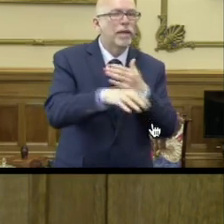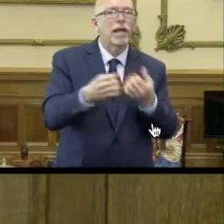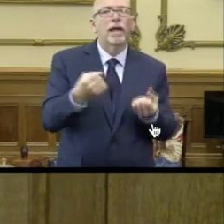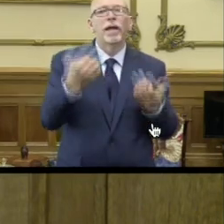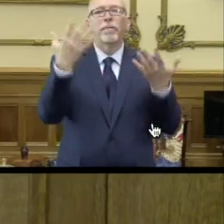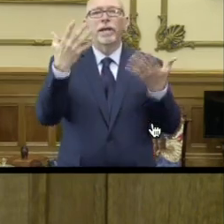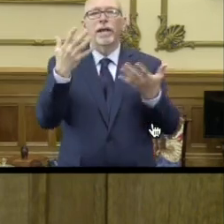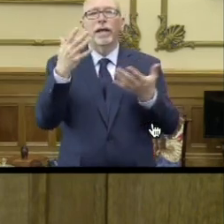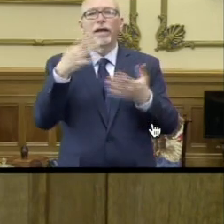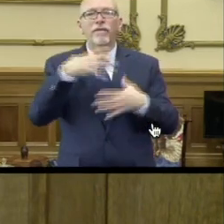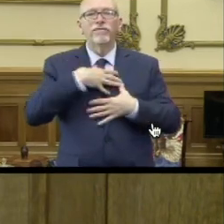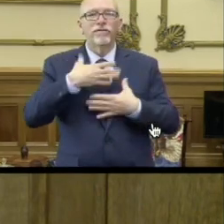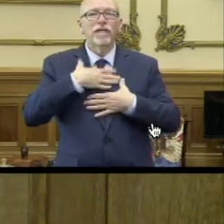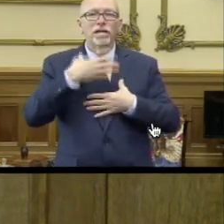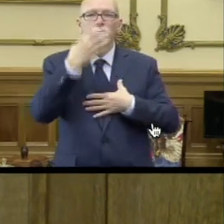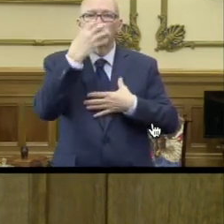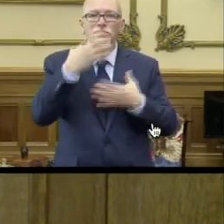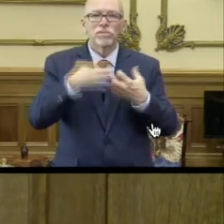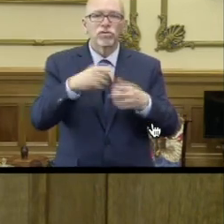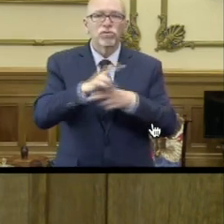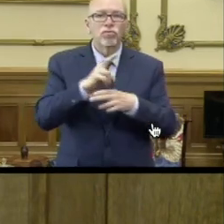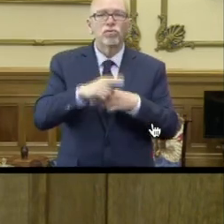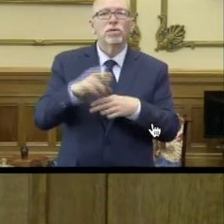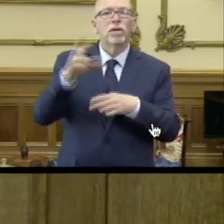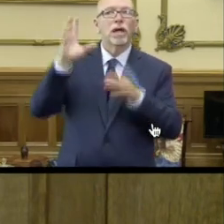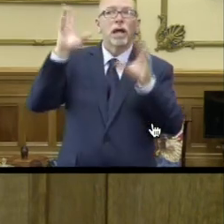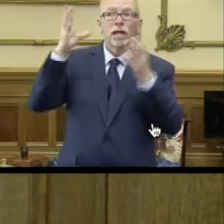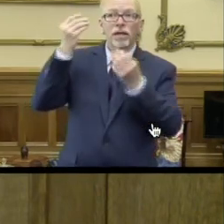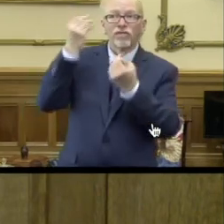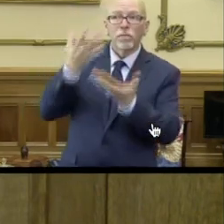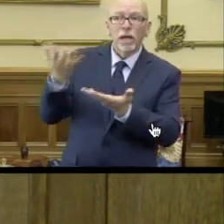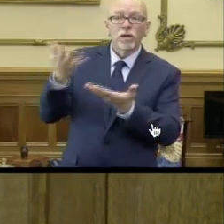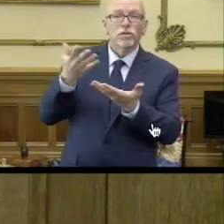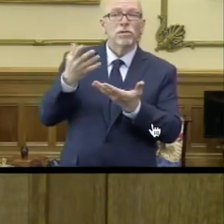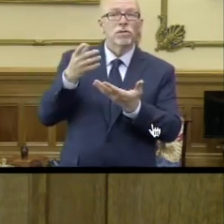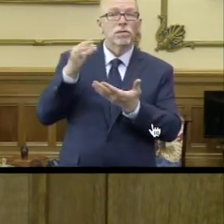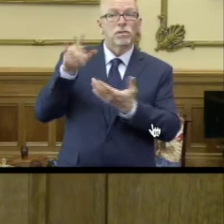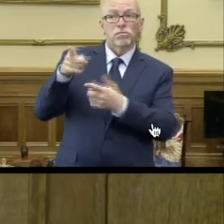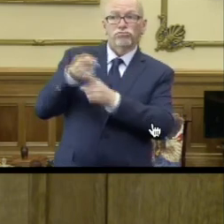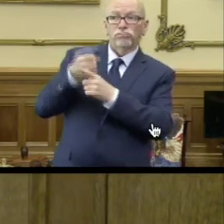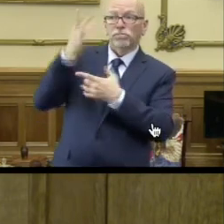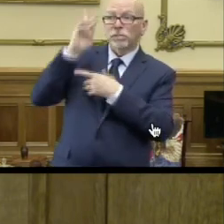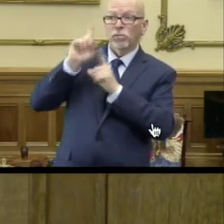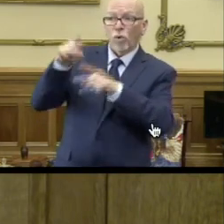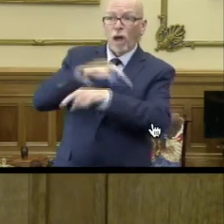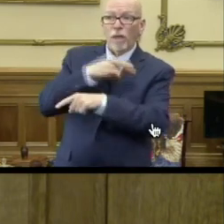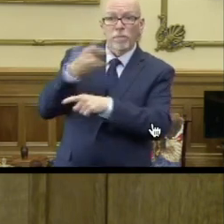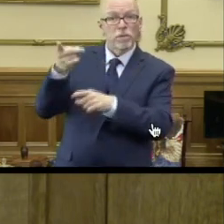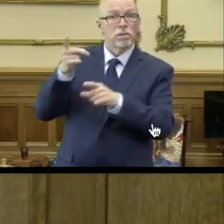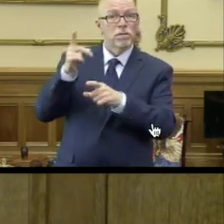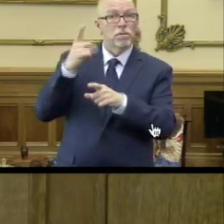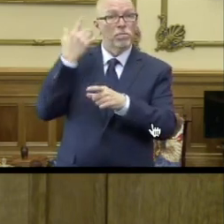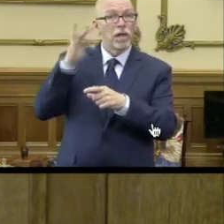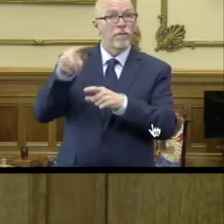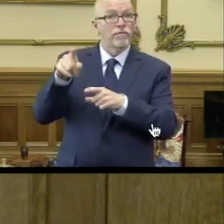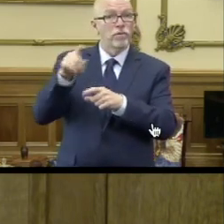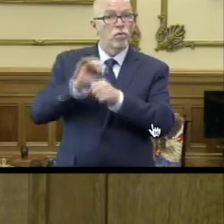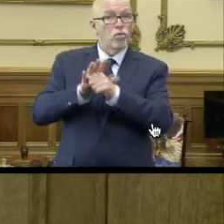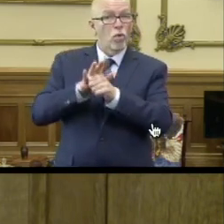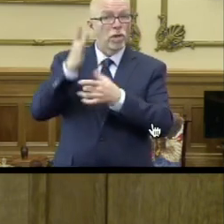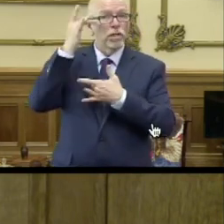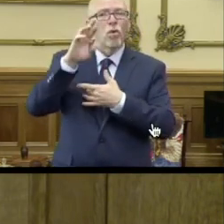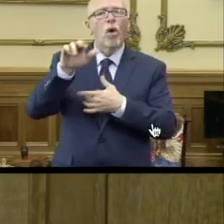currently using? We look at the EMS data and see is this a corona-like illness that people are going to the hospital for, or are they going for